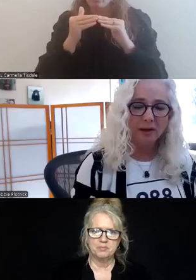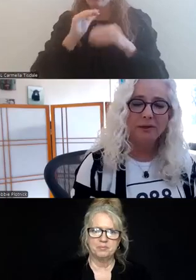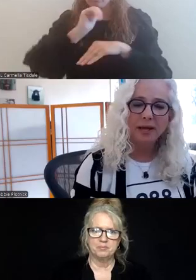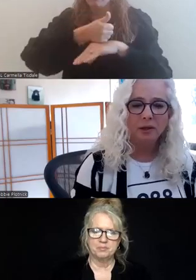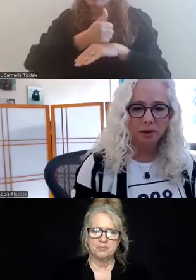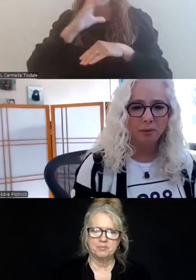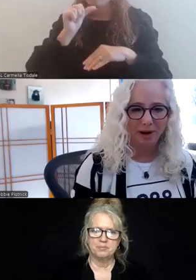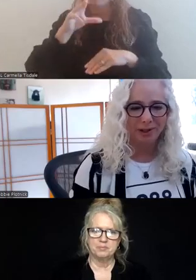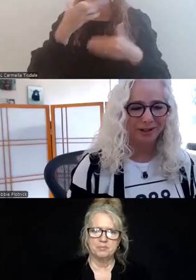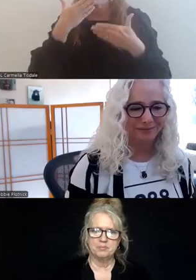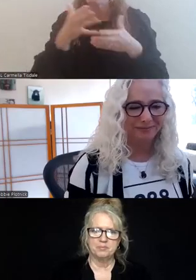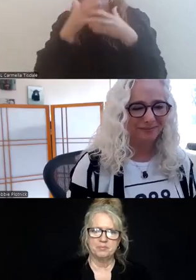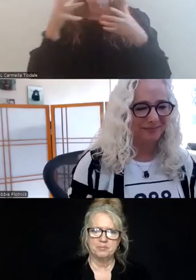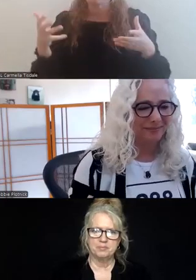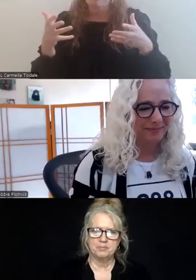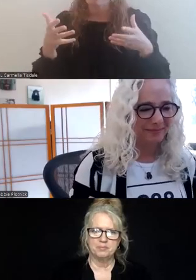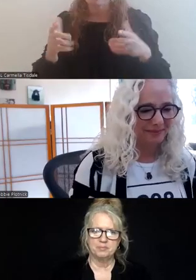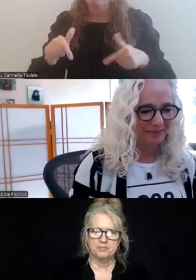care. Thank you so much.